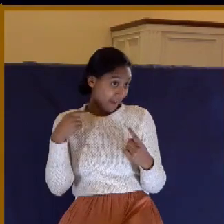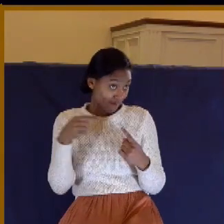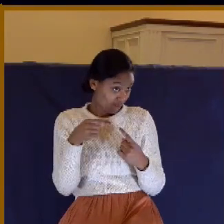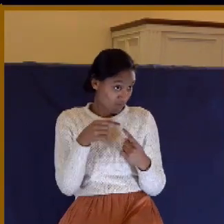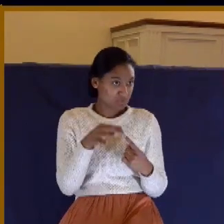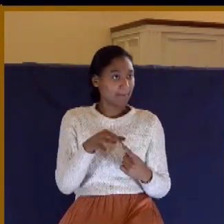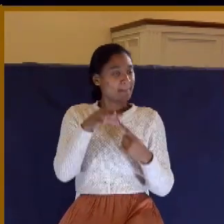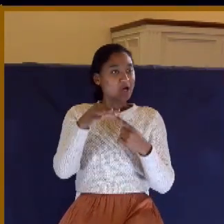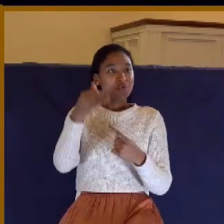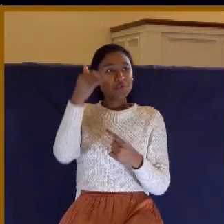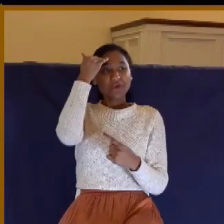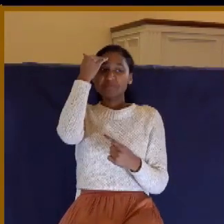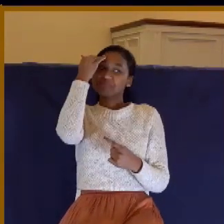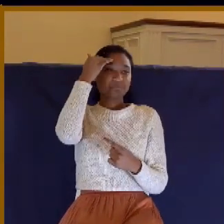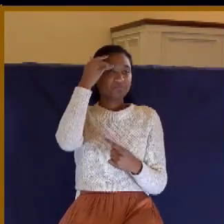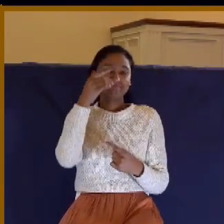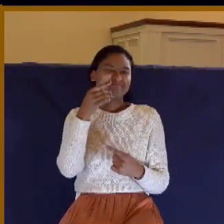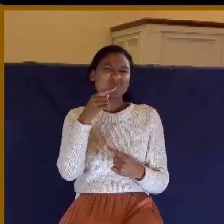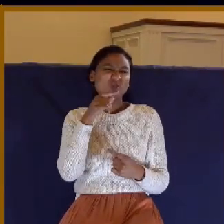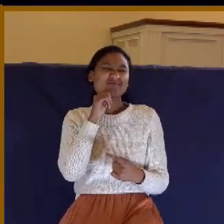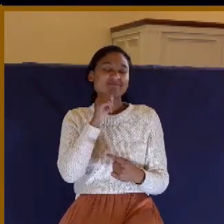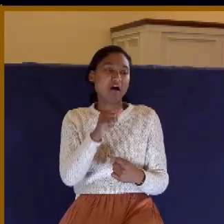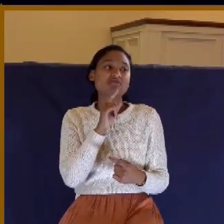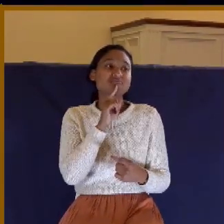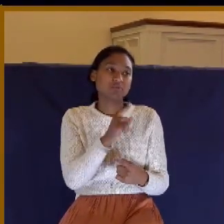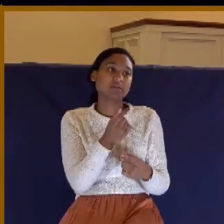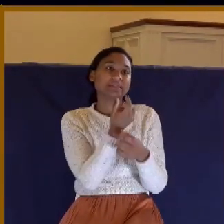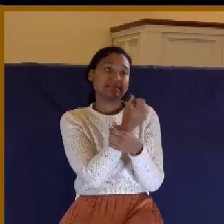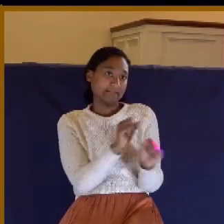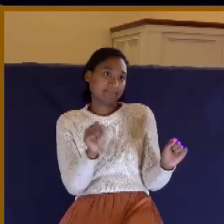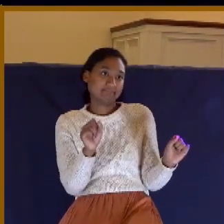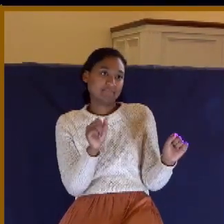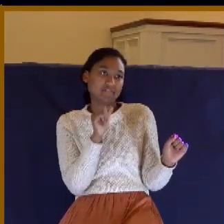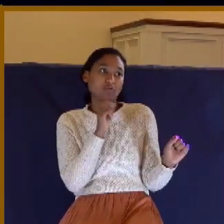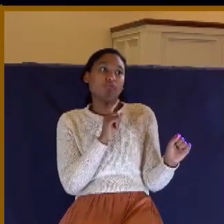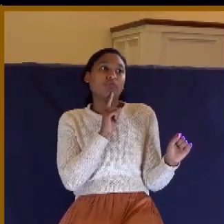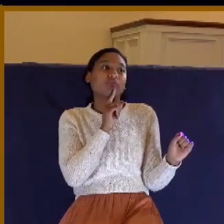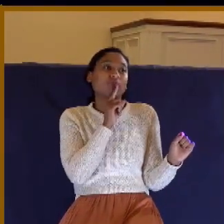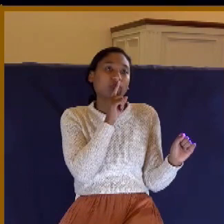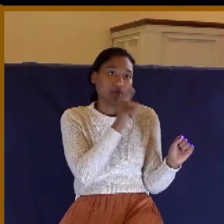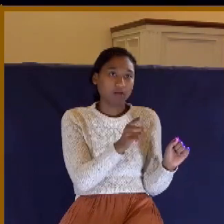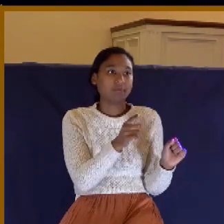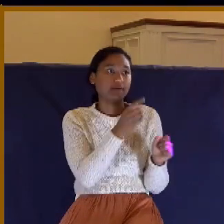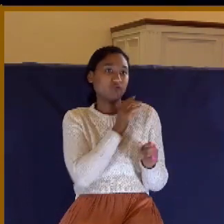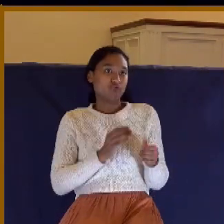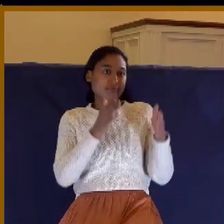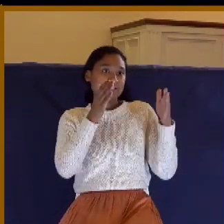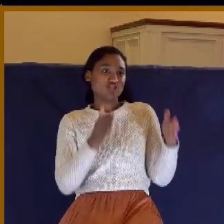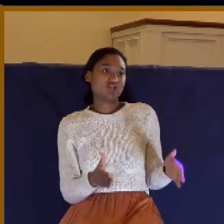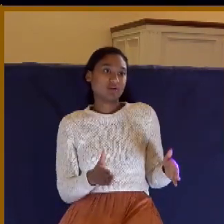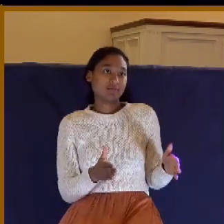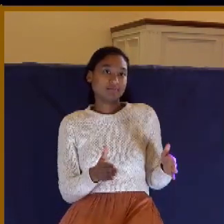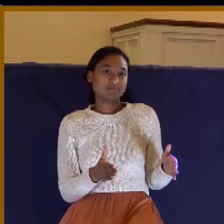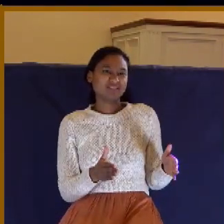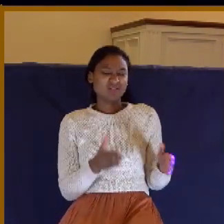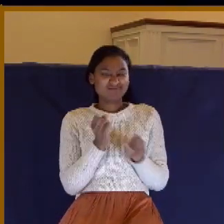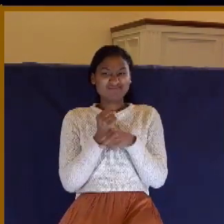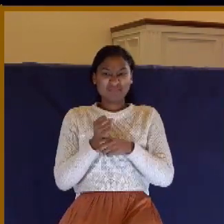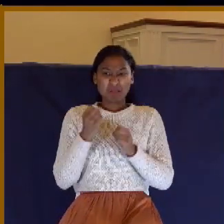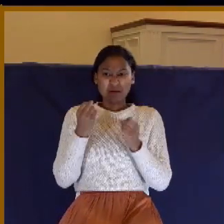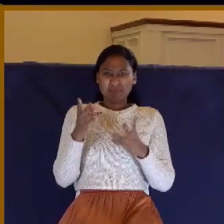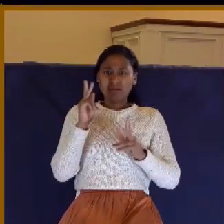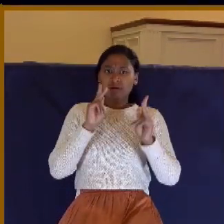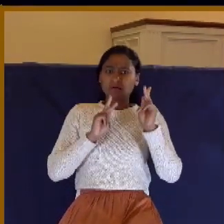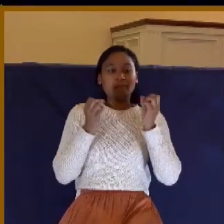enlightenment that we have, then you're probably not really genuinely a Christian. And so this caused many in the